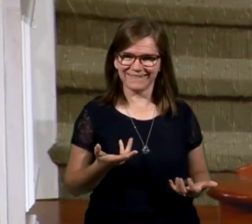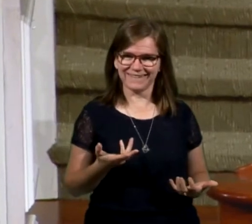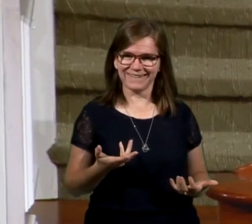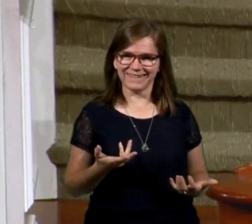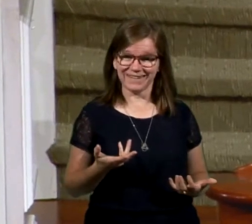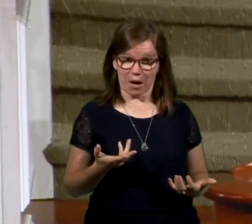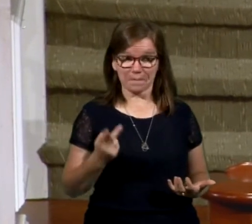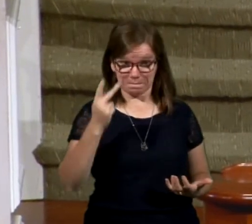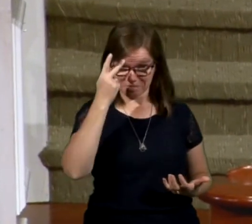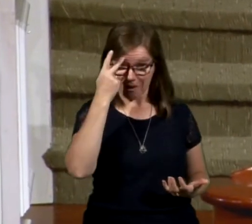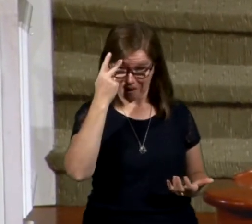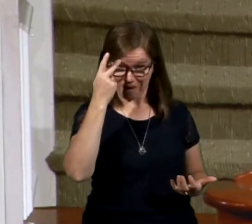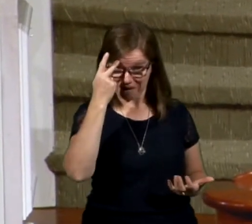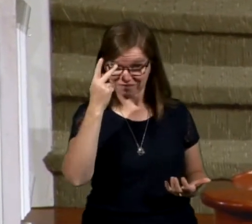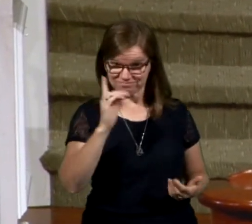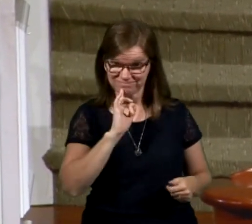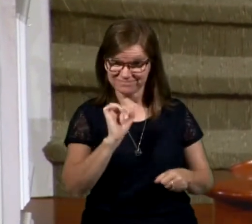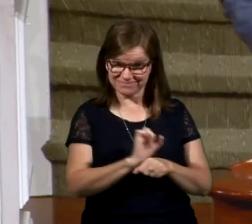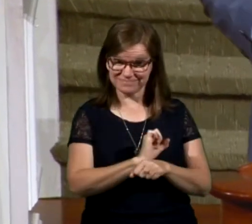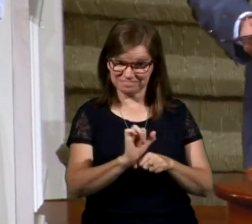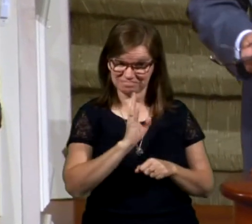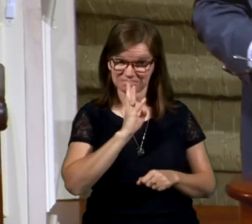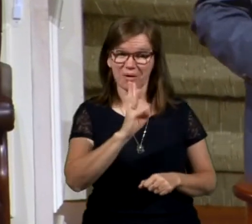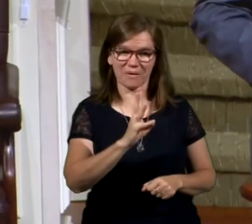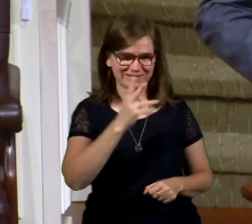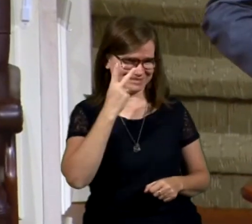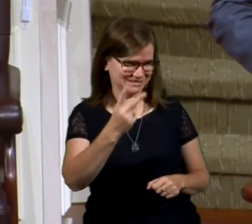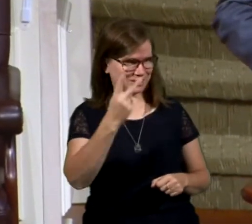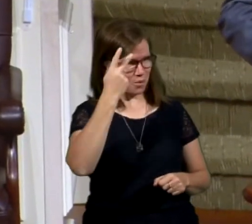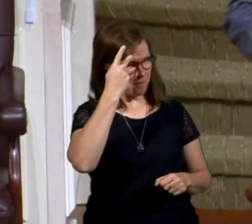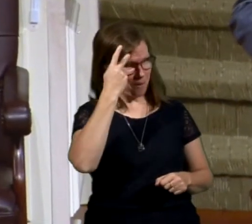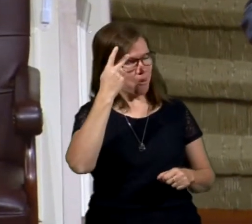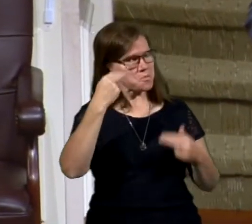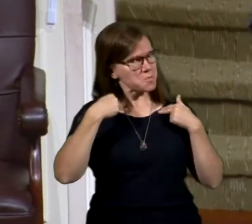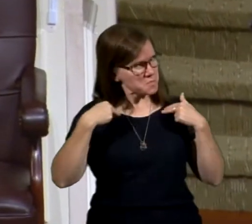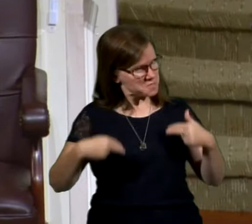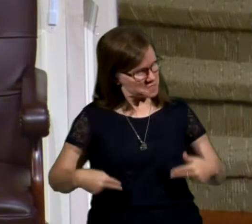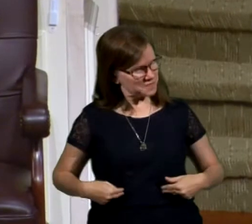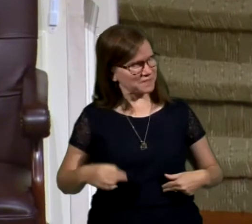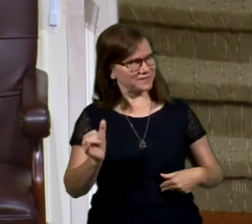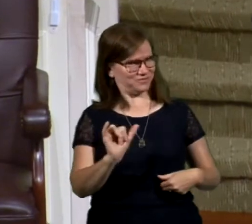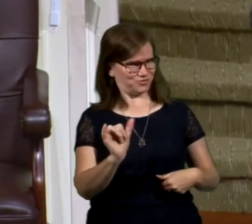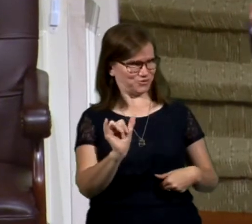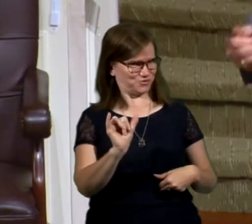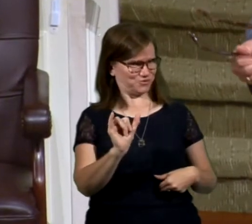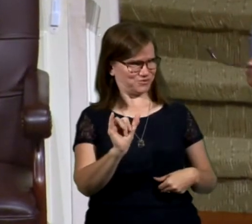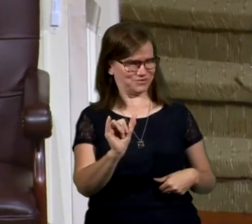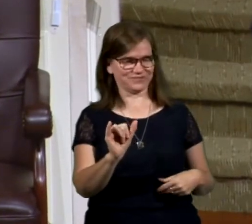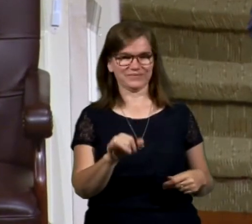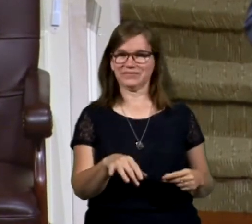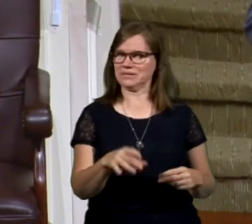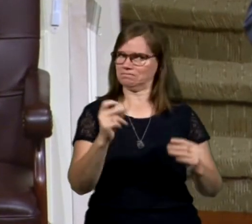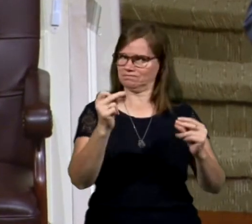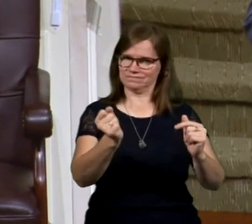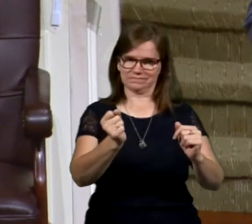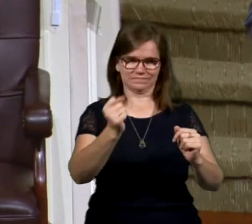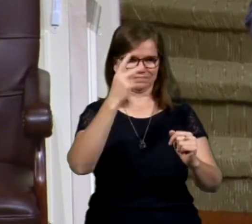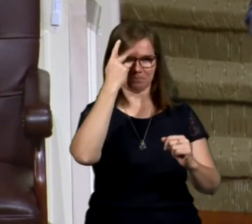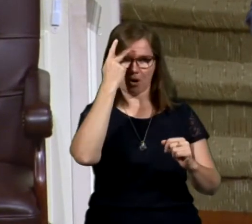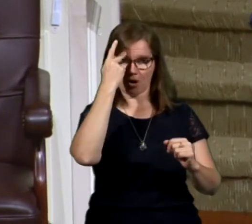Well, he had something to say. And you see the humanity in the Apostle Paul. And if he quickly,